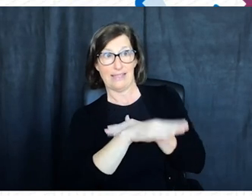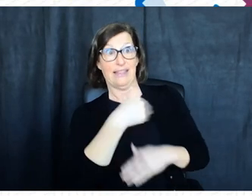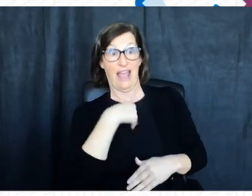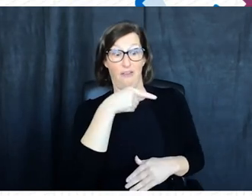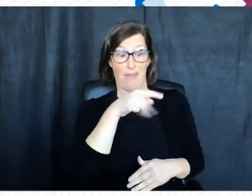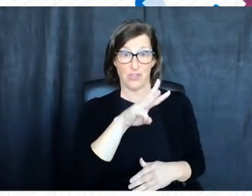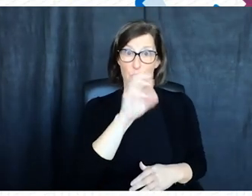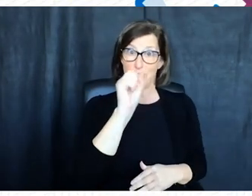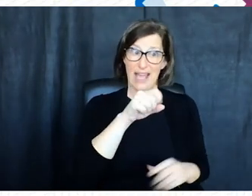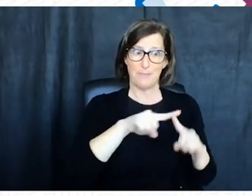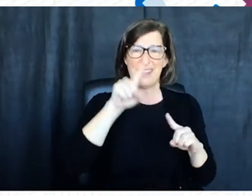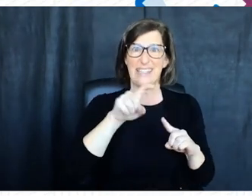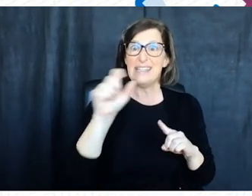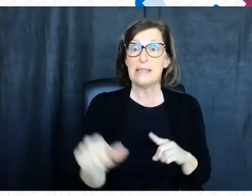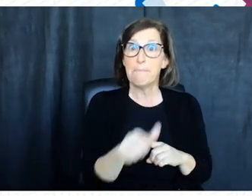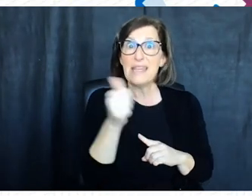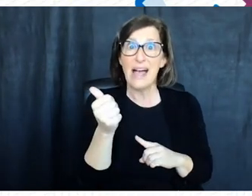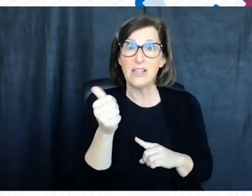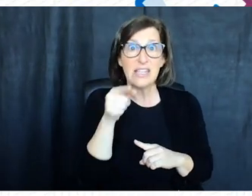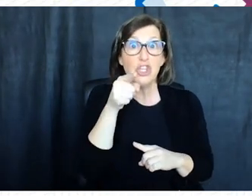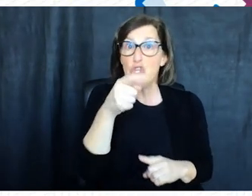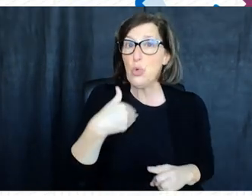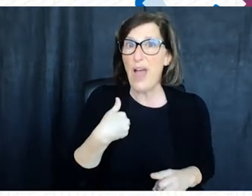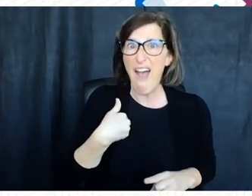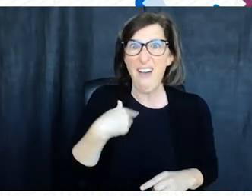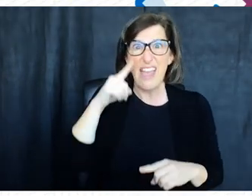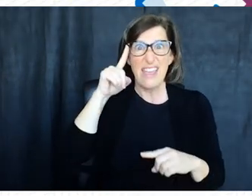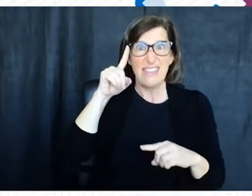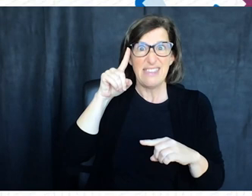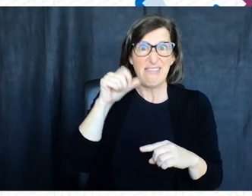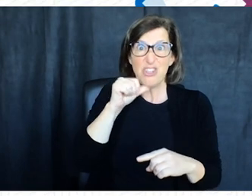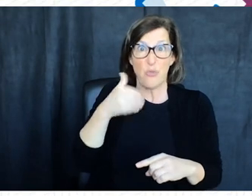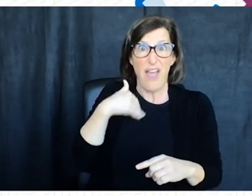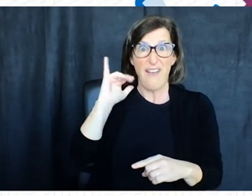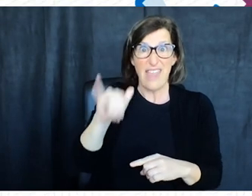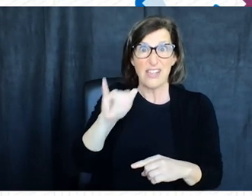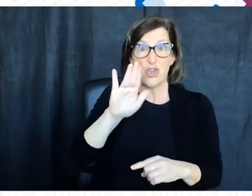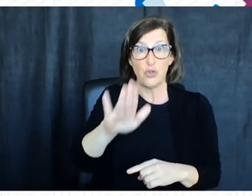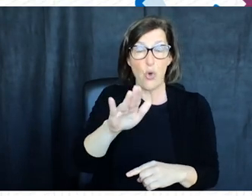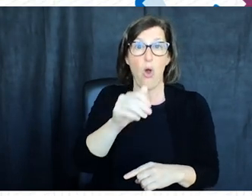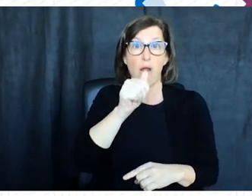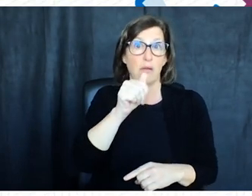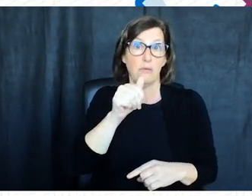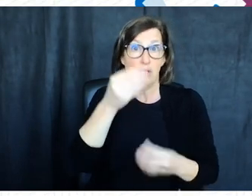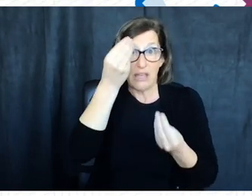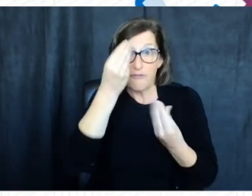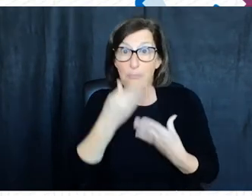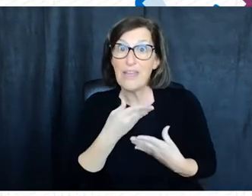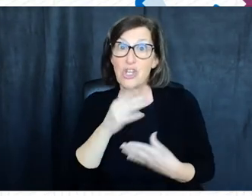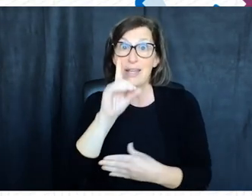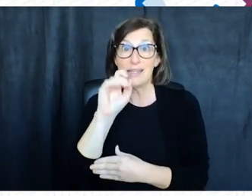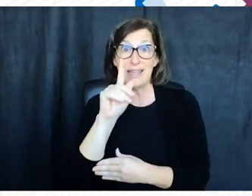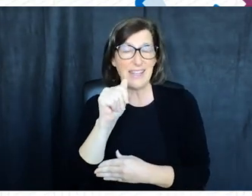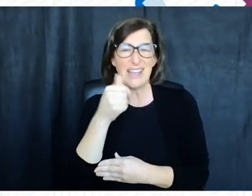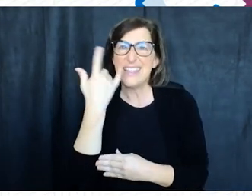they would require an additional factor something only you possess to gain entry your sensitive data and personal information remain